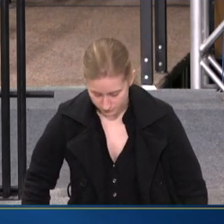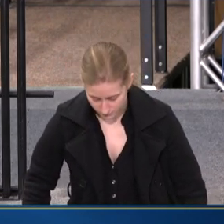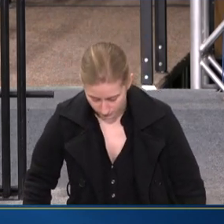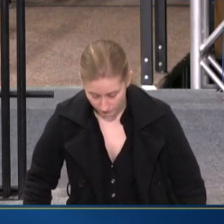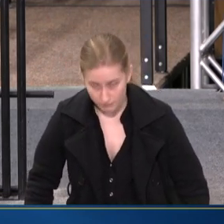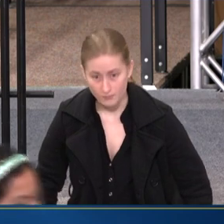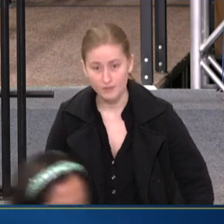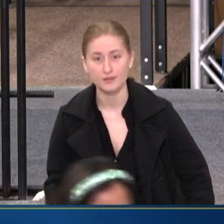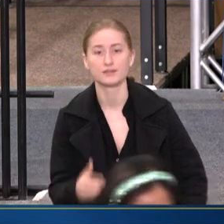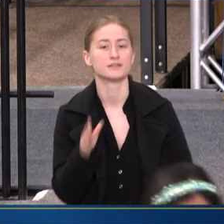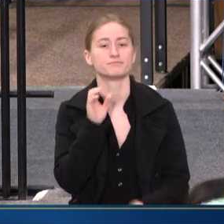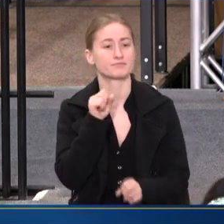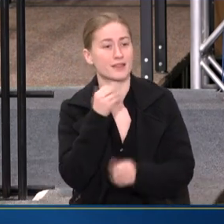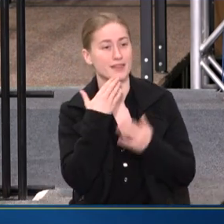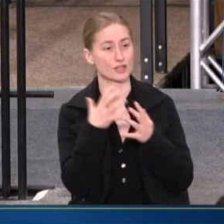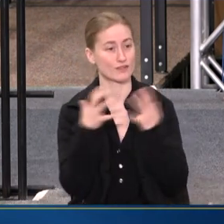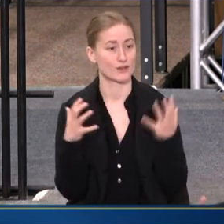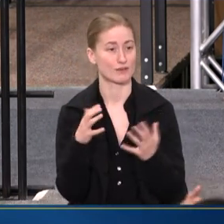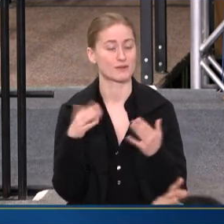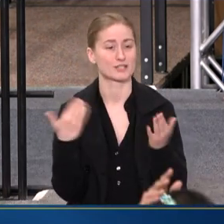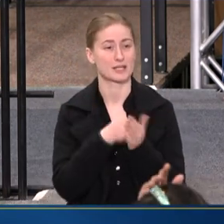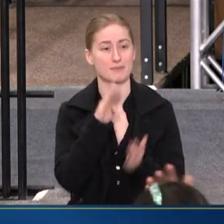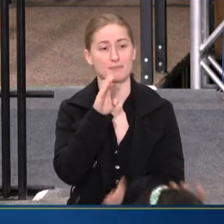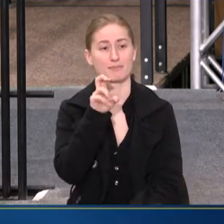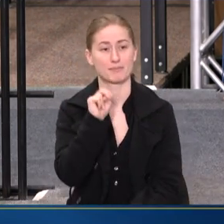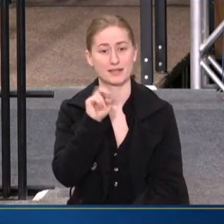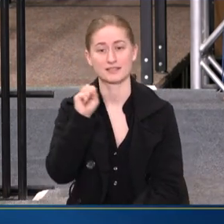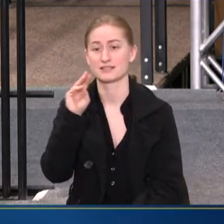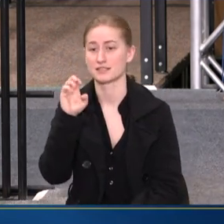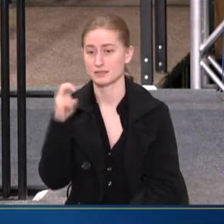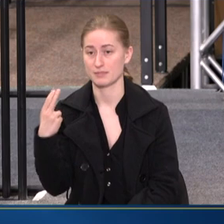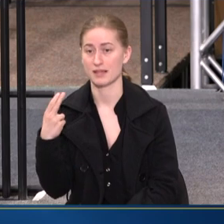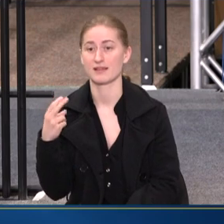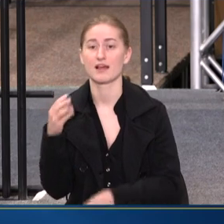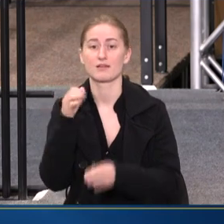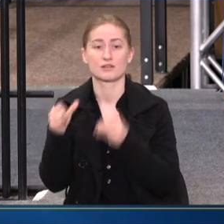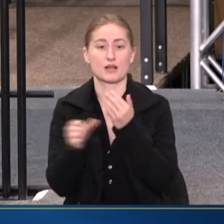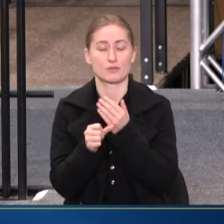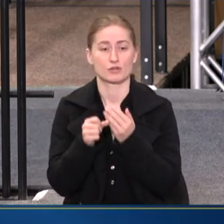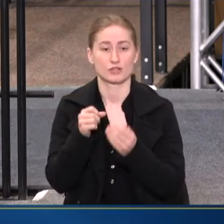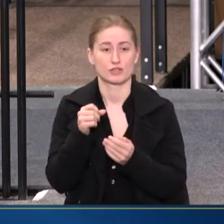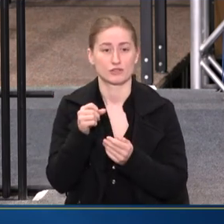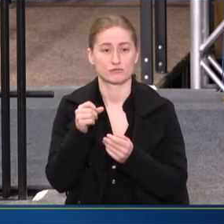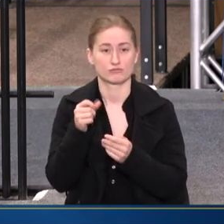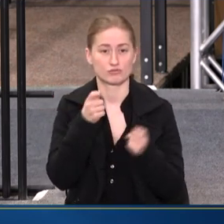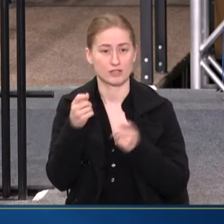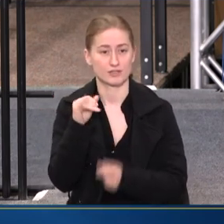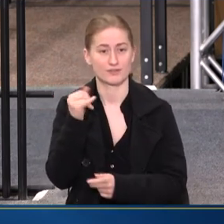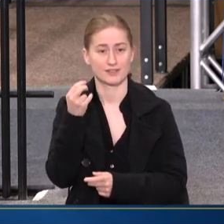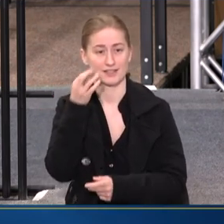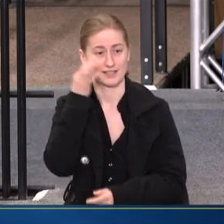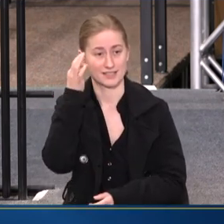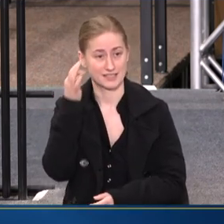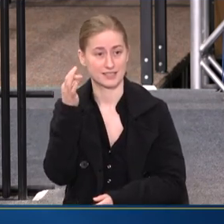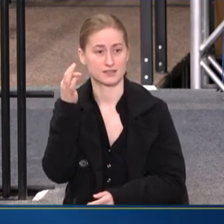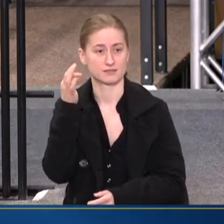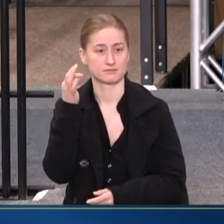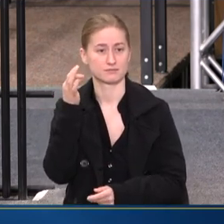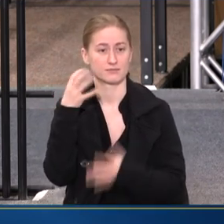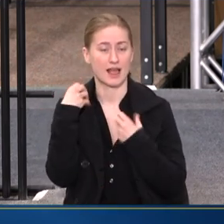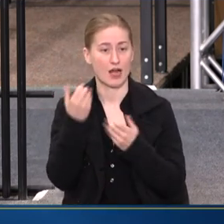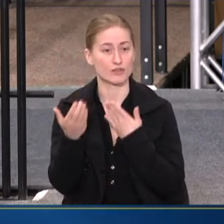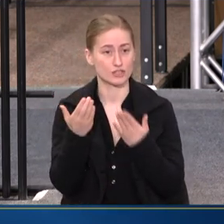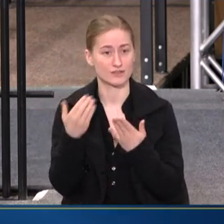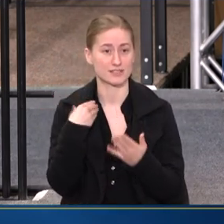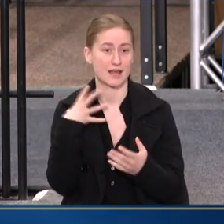SECRETARY CONTRARIS. AGAIN, MY NAME IS BEN SMITH. THE DEPUTY DIRECTOR OF THE INDIAN HEALTH SERVICE. I'M ALSO A MEMBER OF THE NAVIO NATION. SO THIS QUESTION